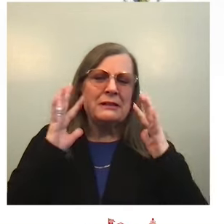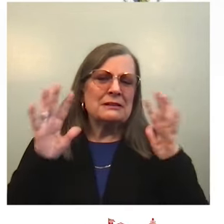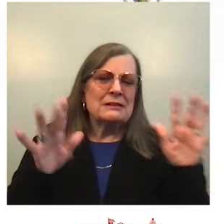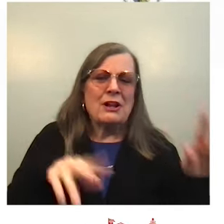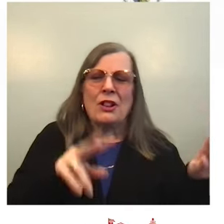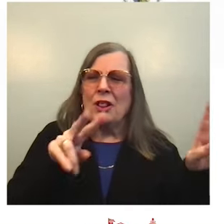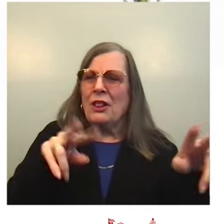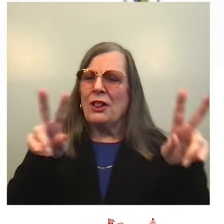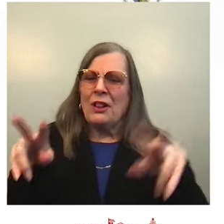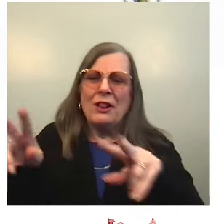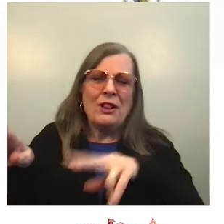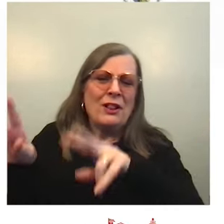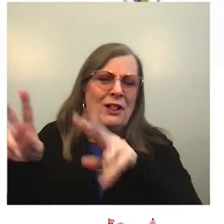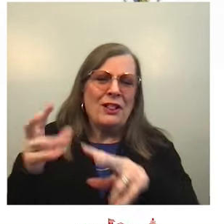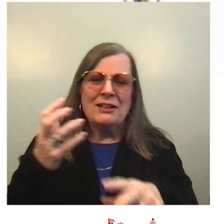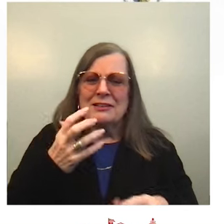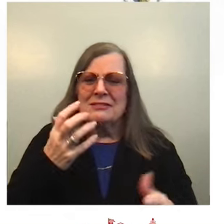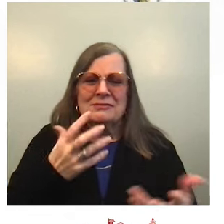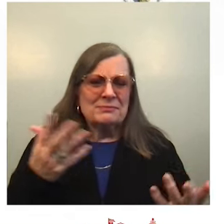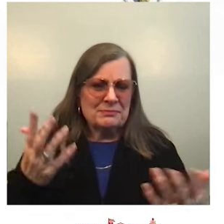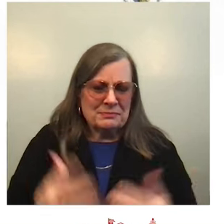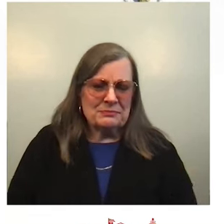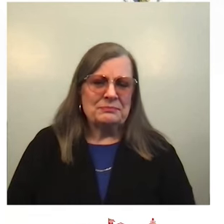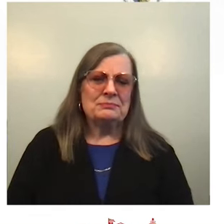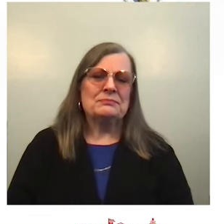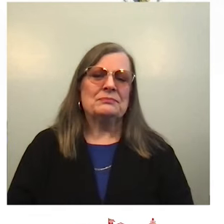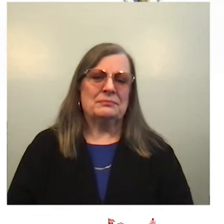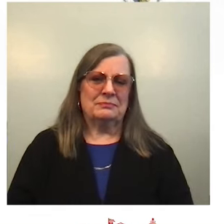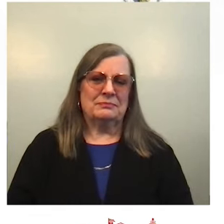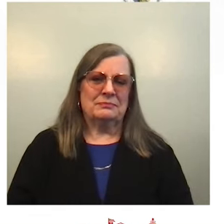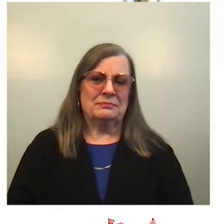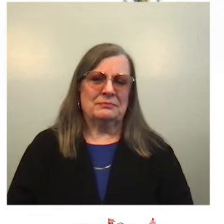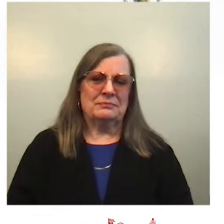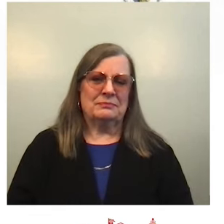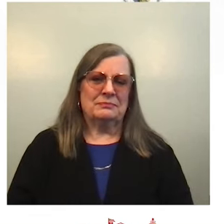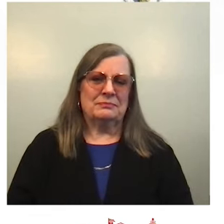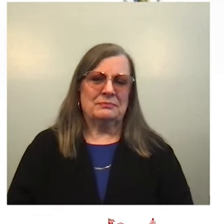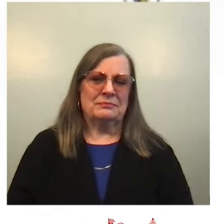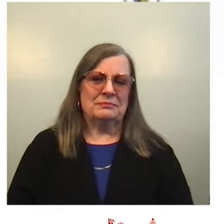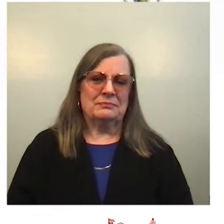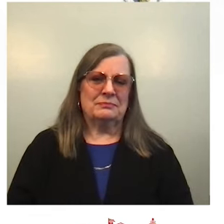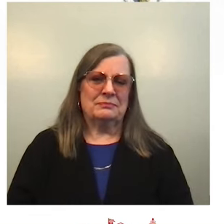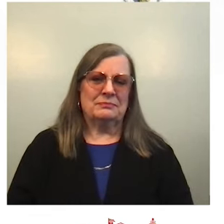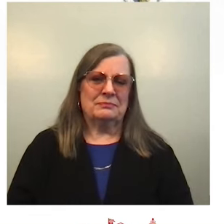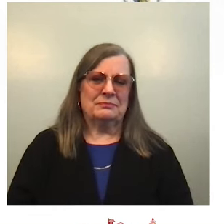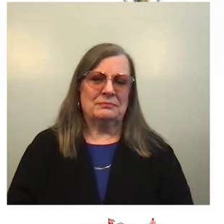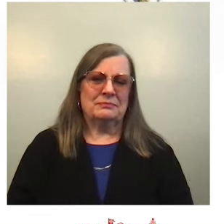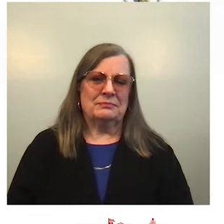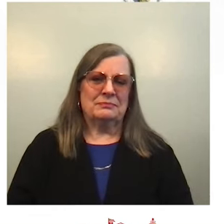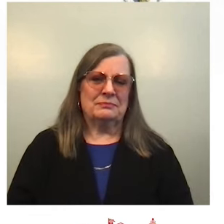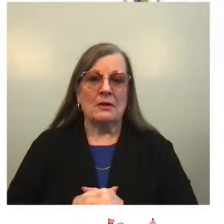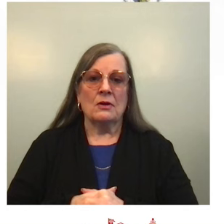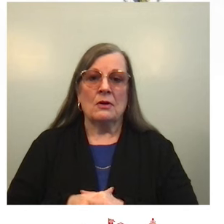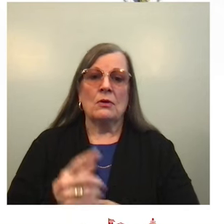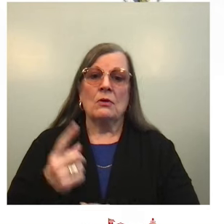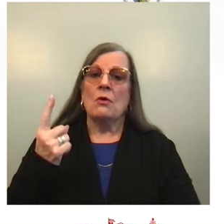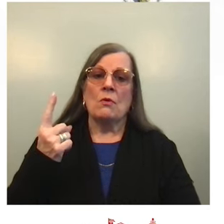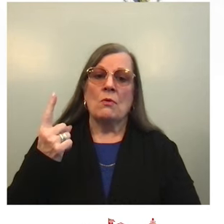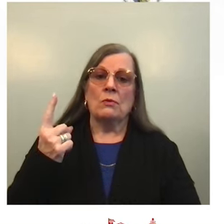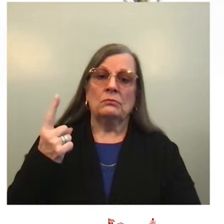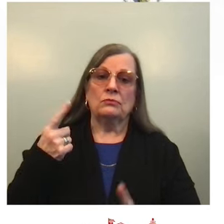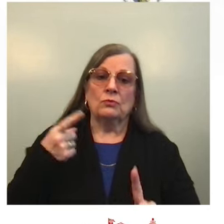them. But time and time again, one particular group noticed,